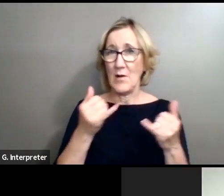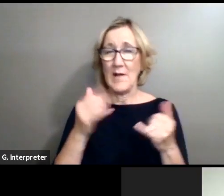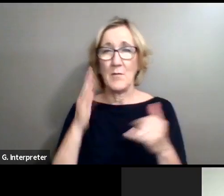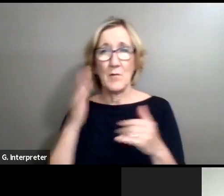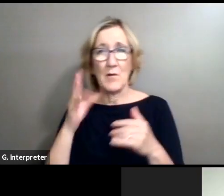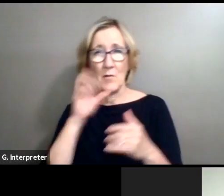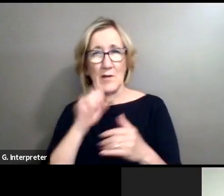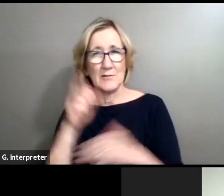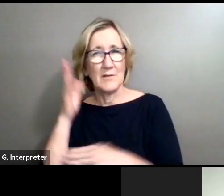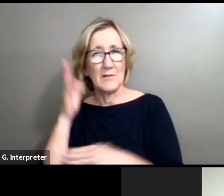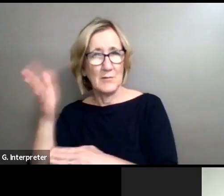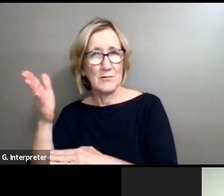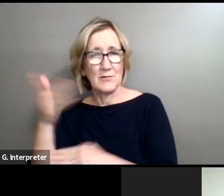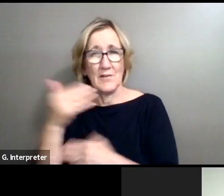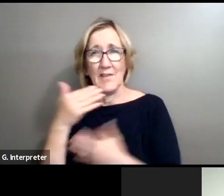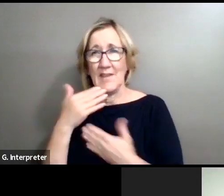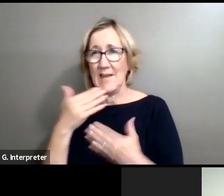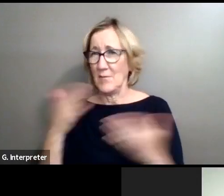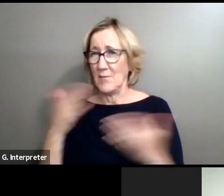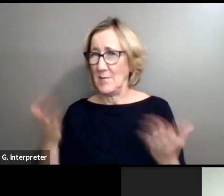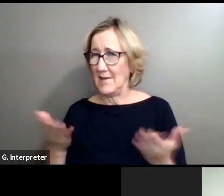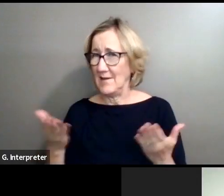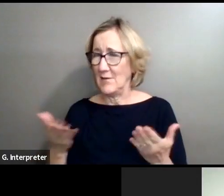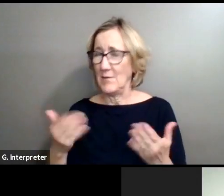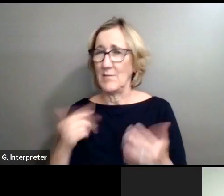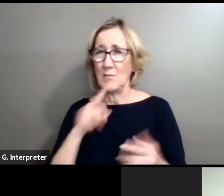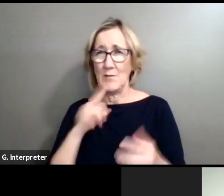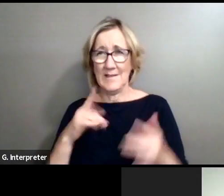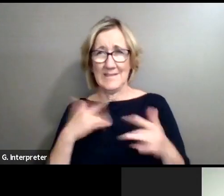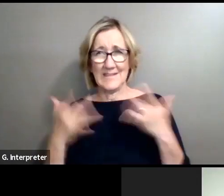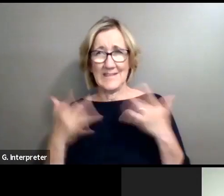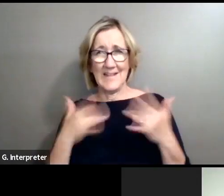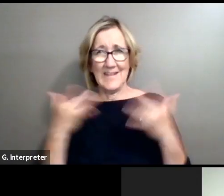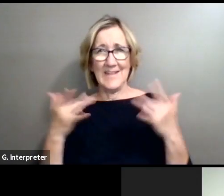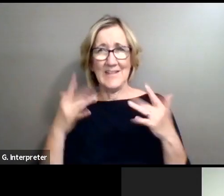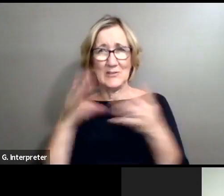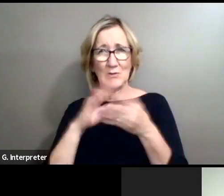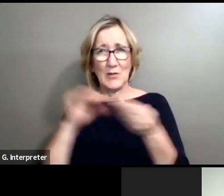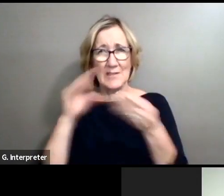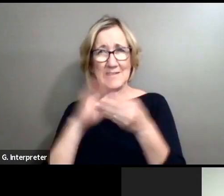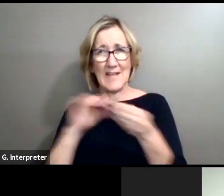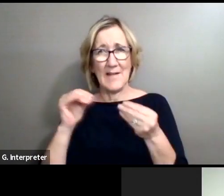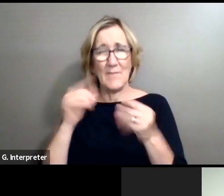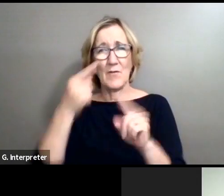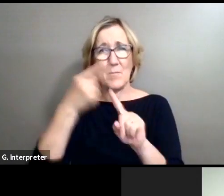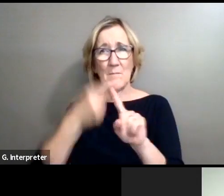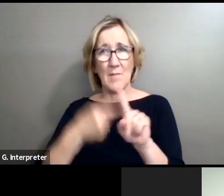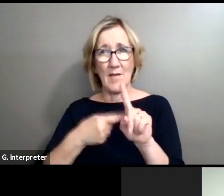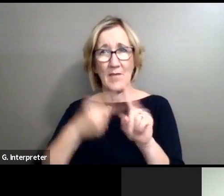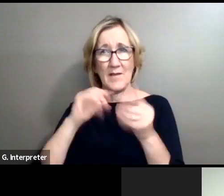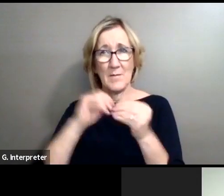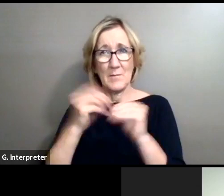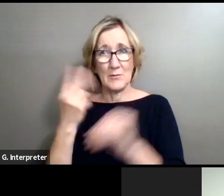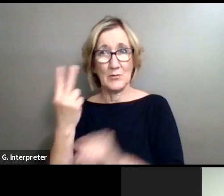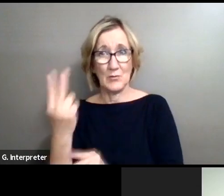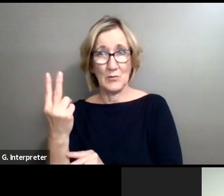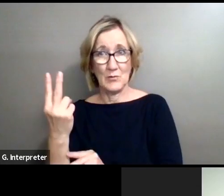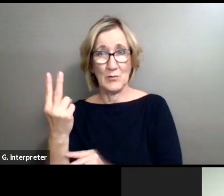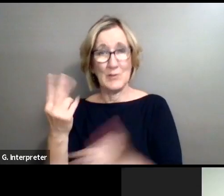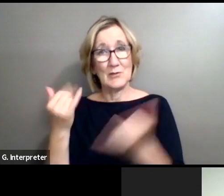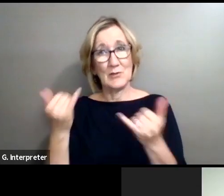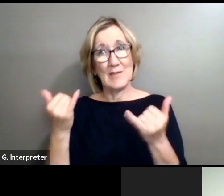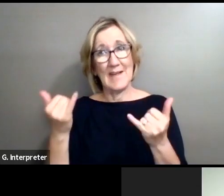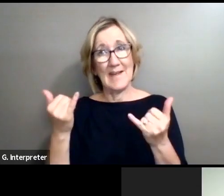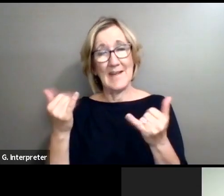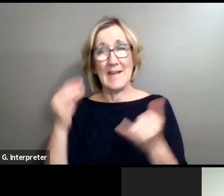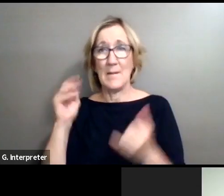so much for being here. So we have a super exciting story time today for month two. Today, we have me, Mr. Josh.